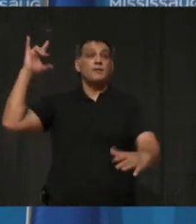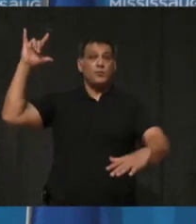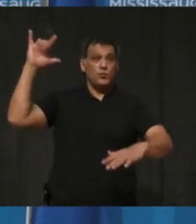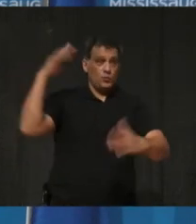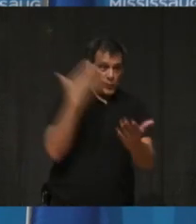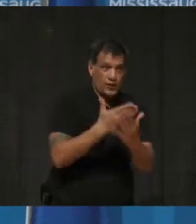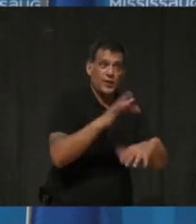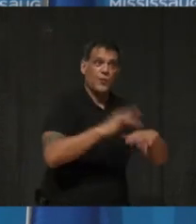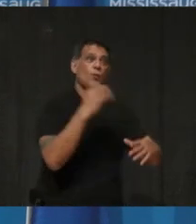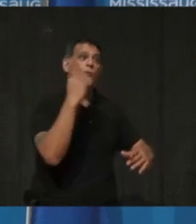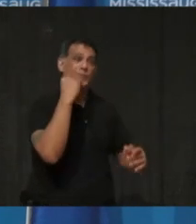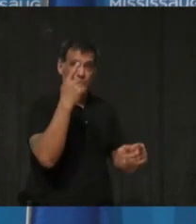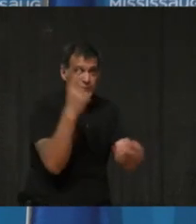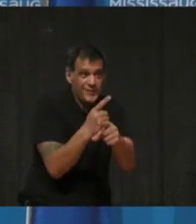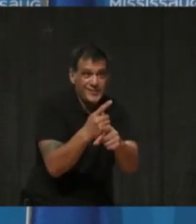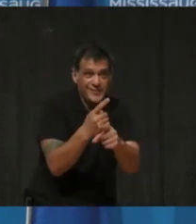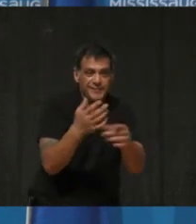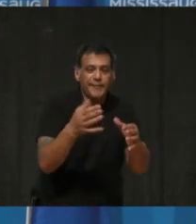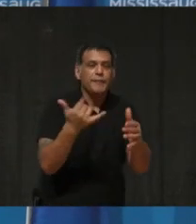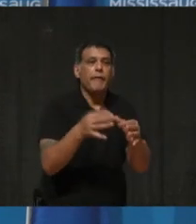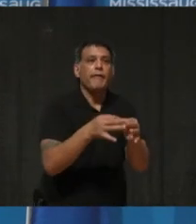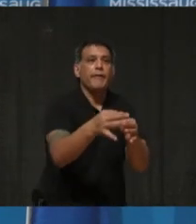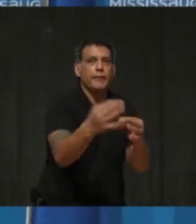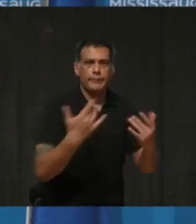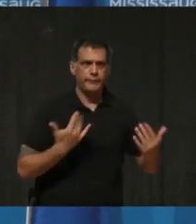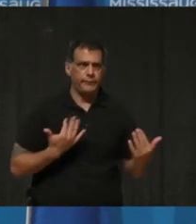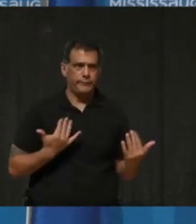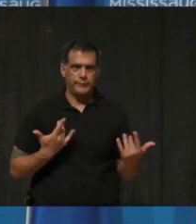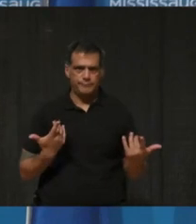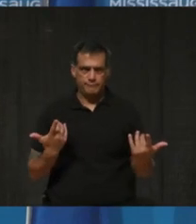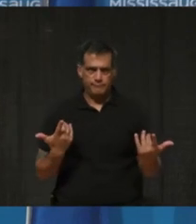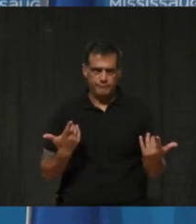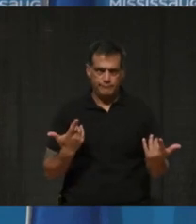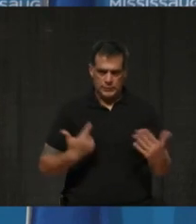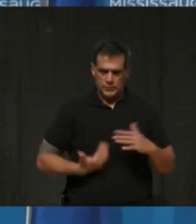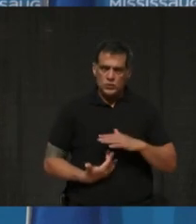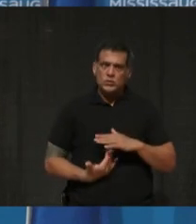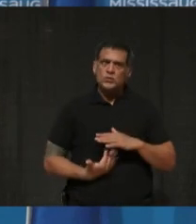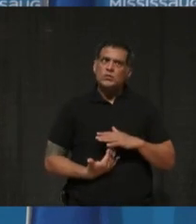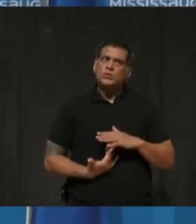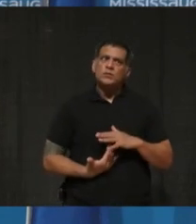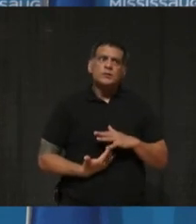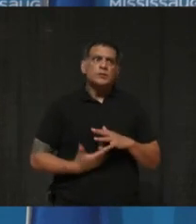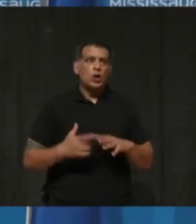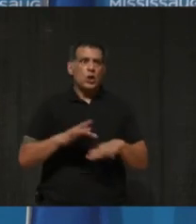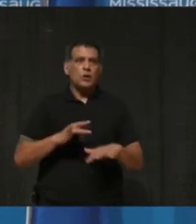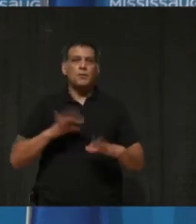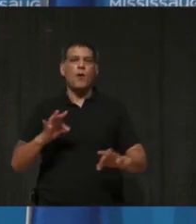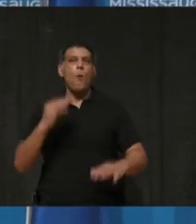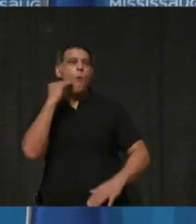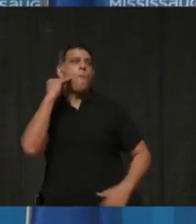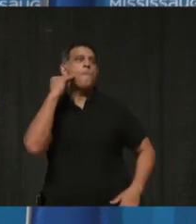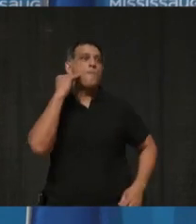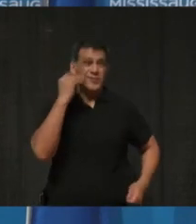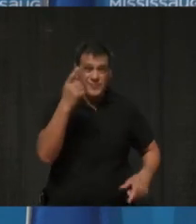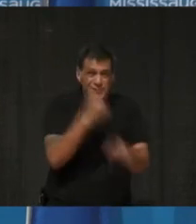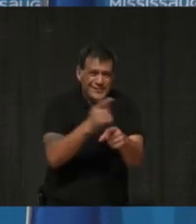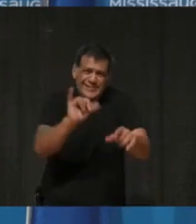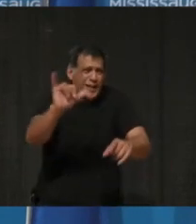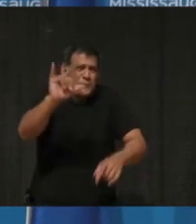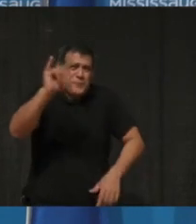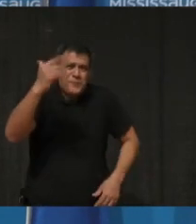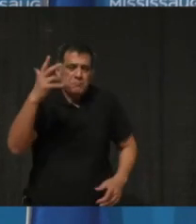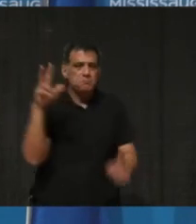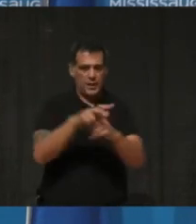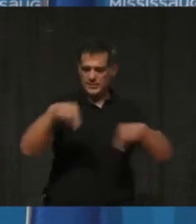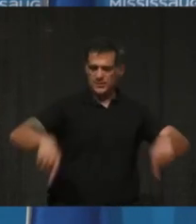scheduled time as opposed to being delayed. And I think to the extent that Peel Public Health is working within the timelines that the province has had,